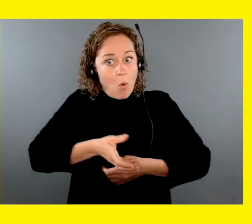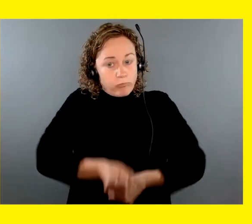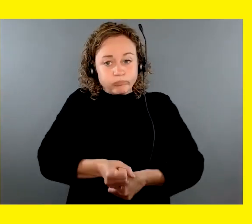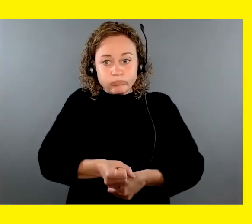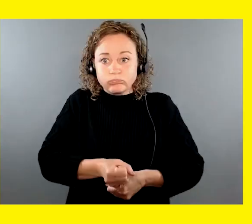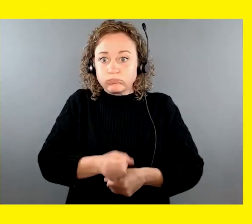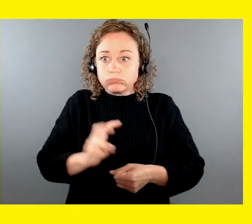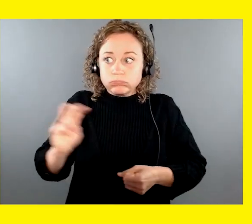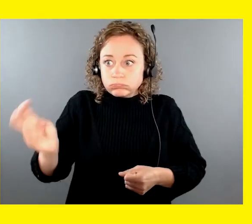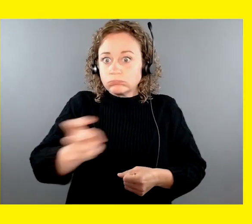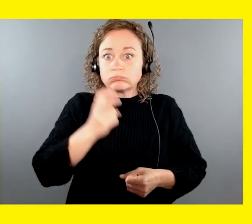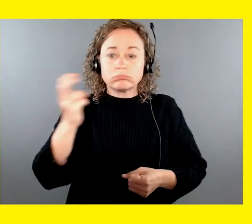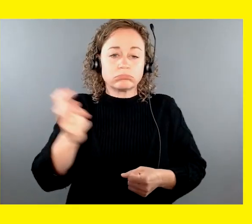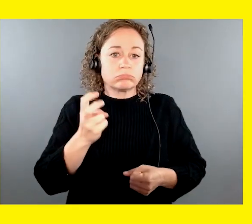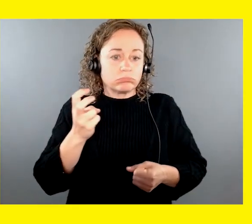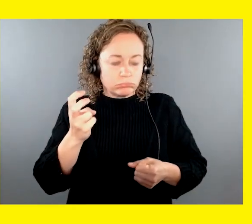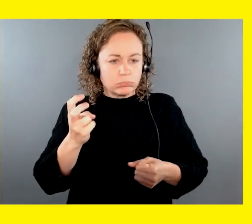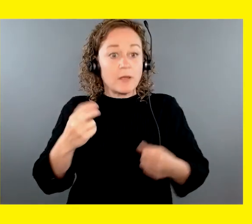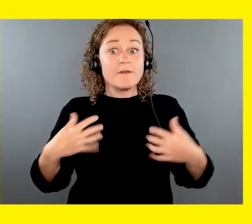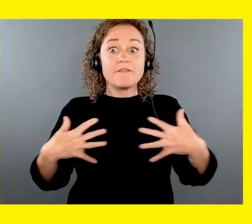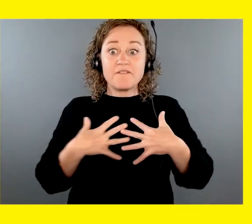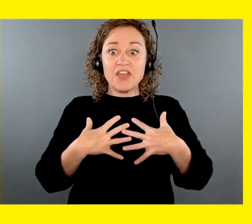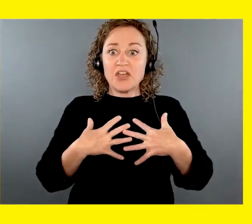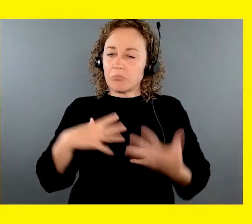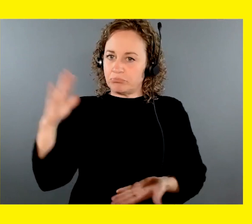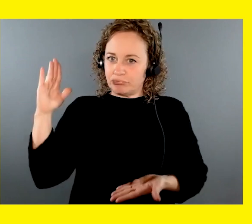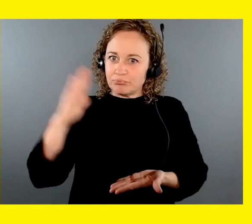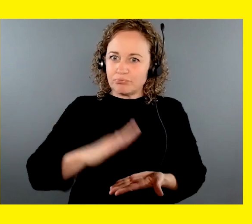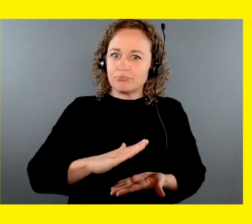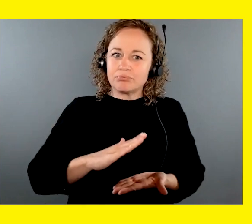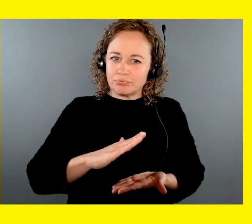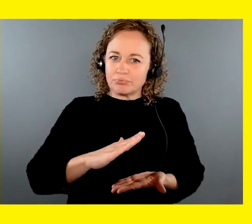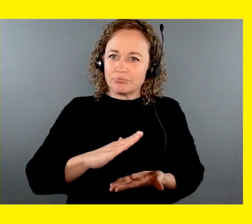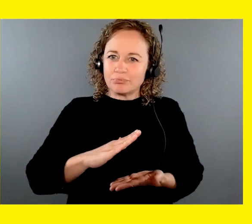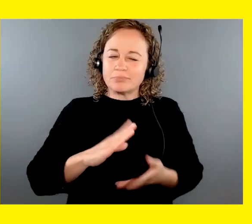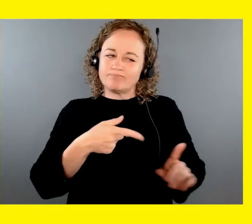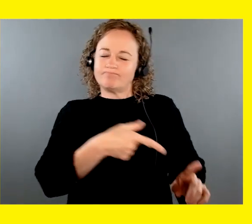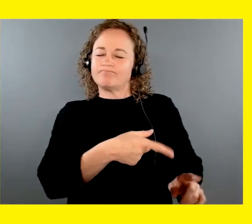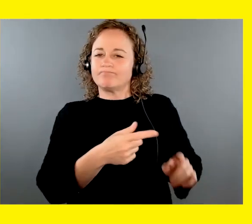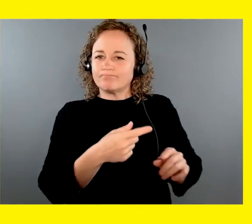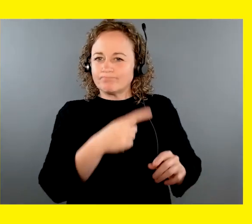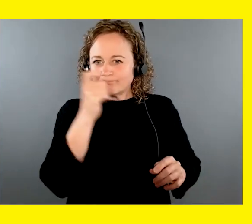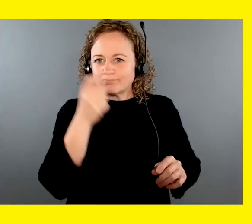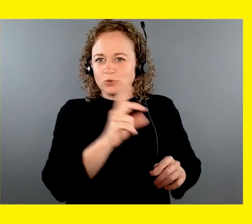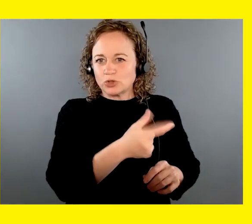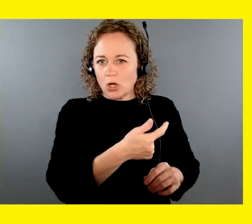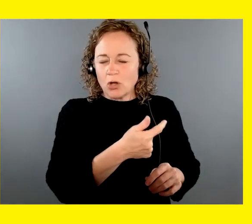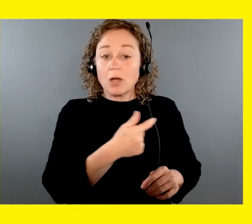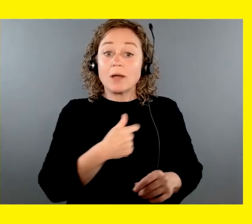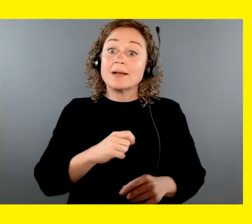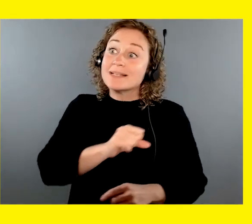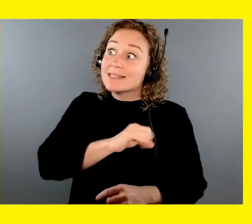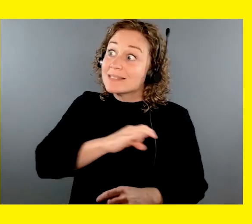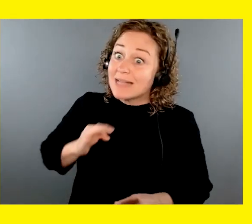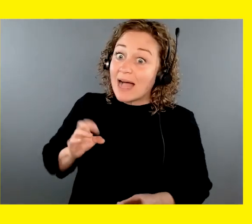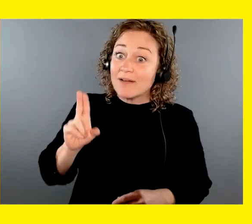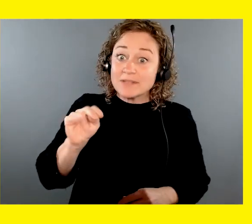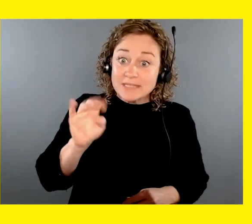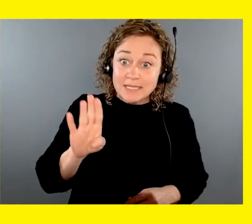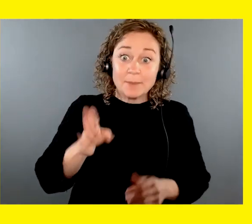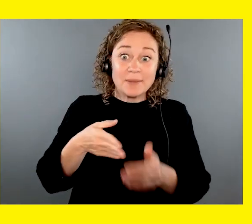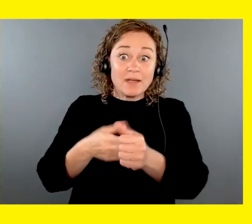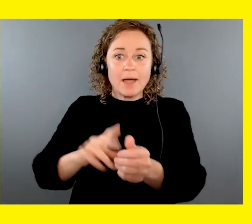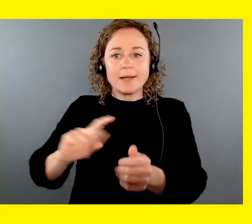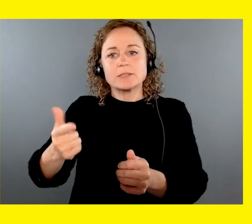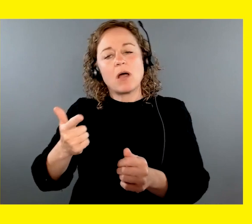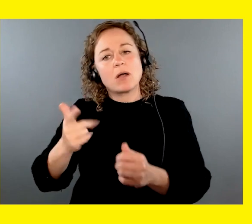have increased and my fear has decreased. I want to give a big shout out to the staff of CNIB Guide Dogs for